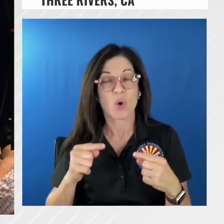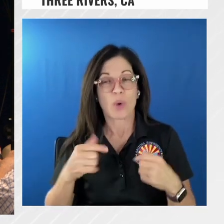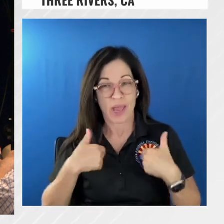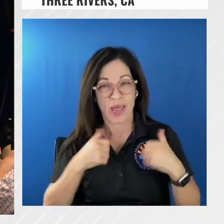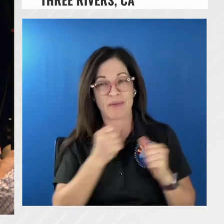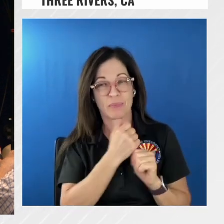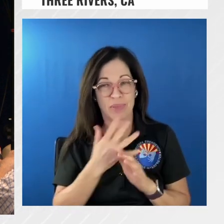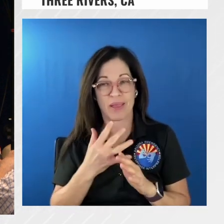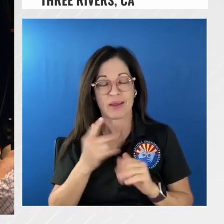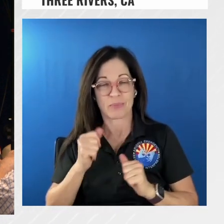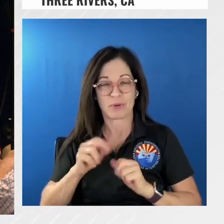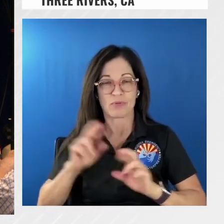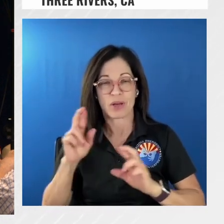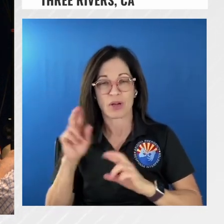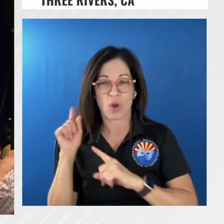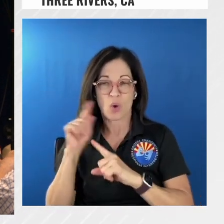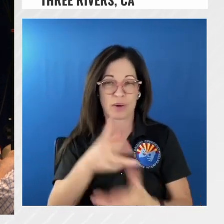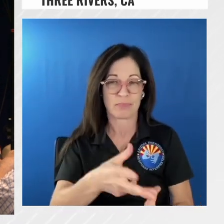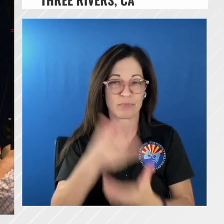plan forward so